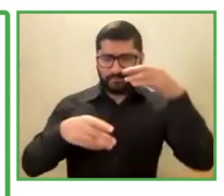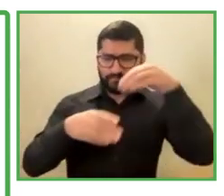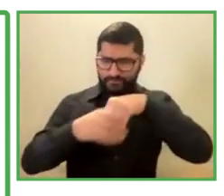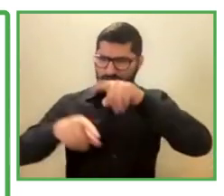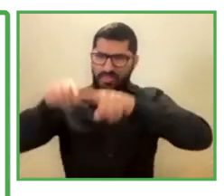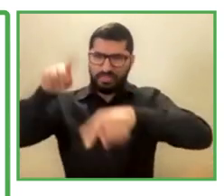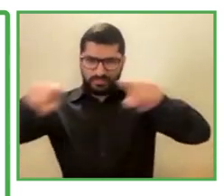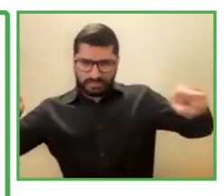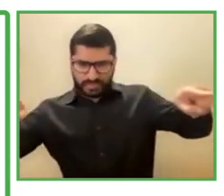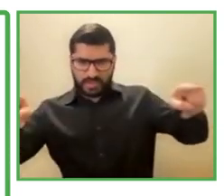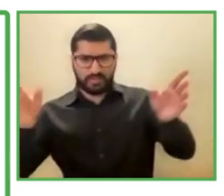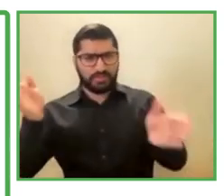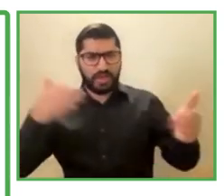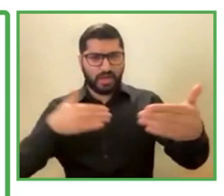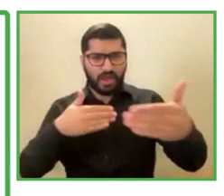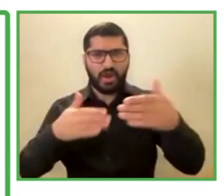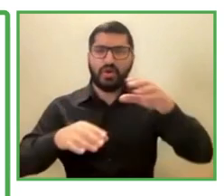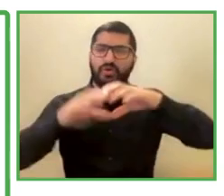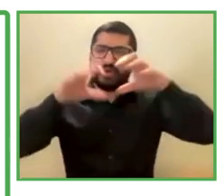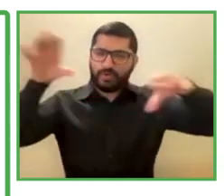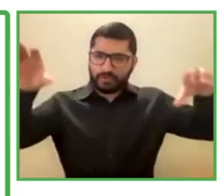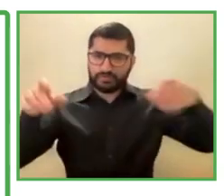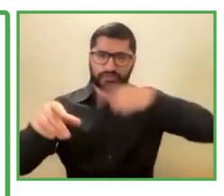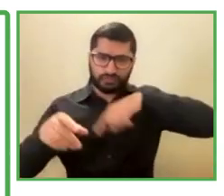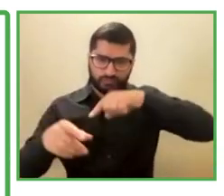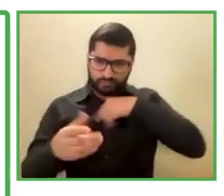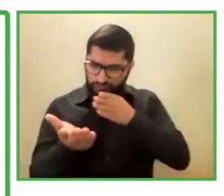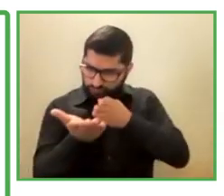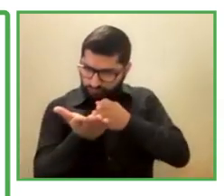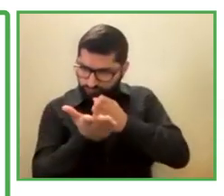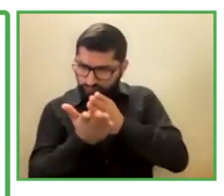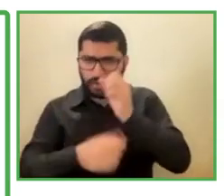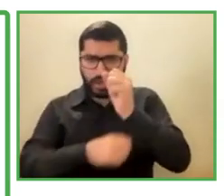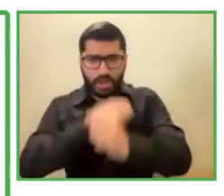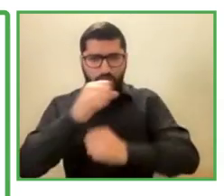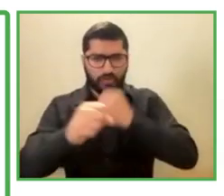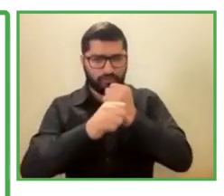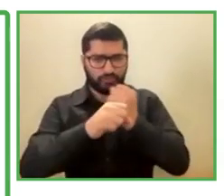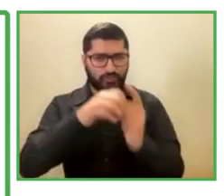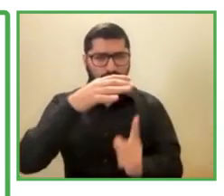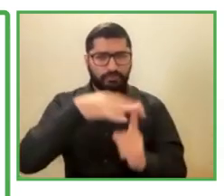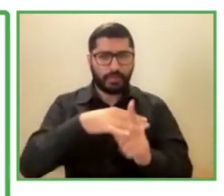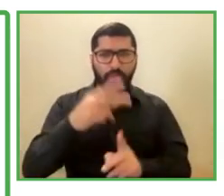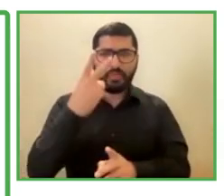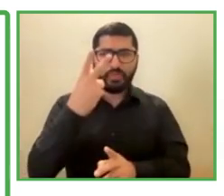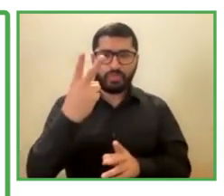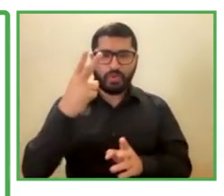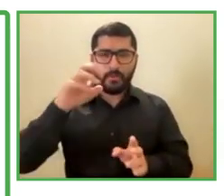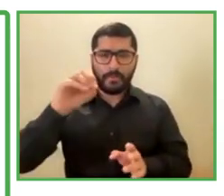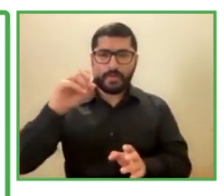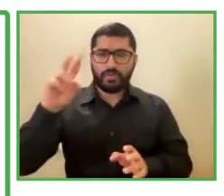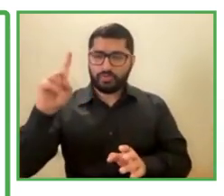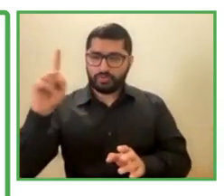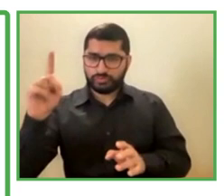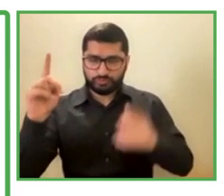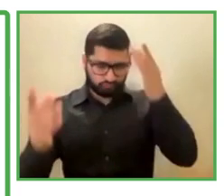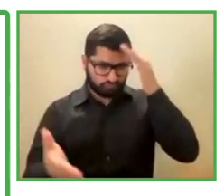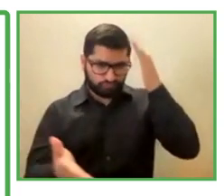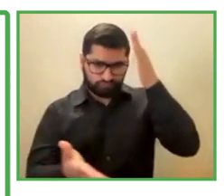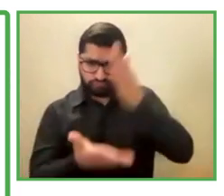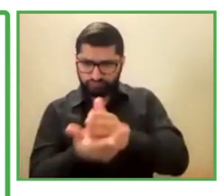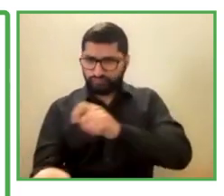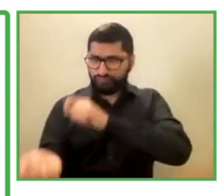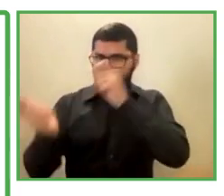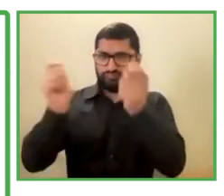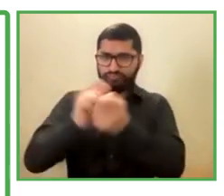our beginnings, we started in 2012 with a belief from our general manager and our